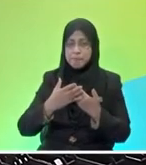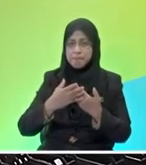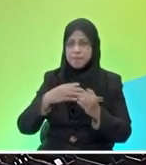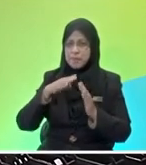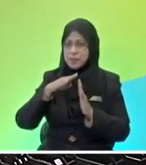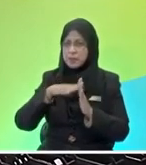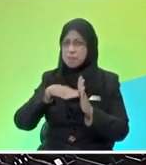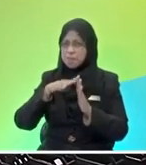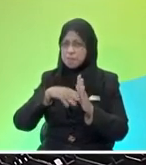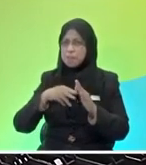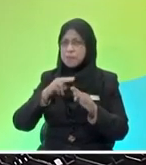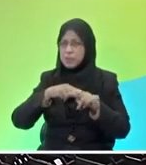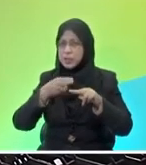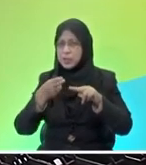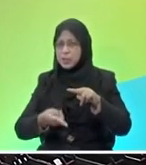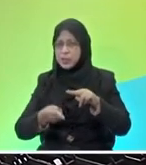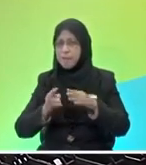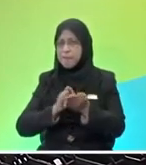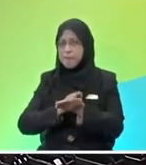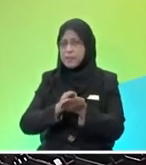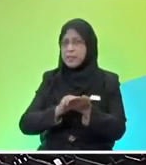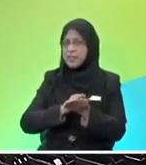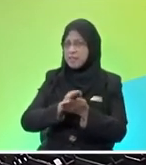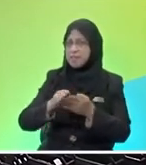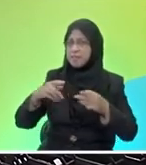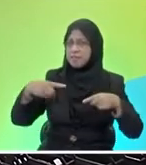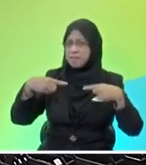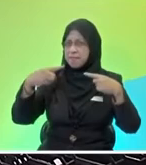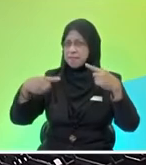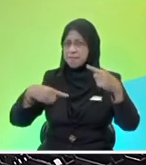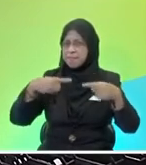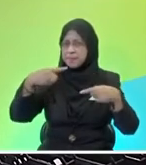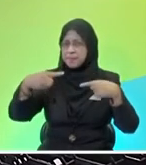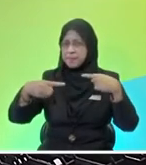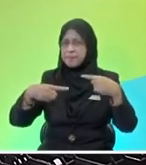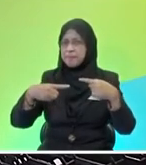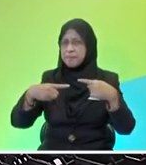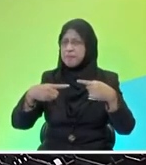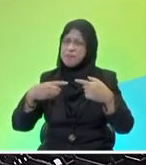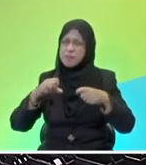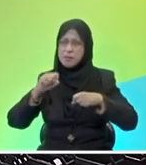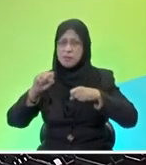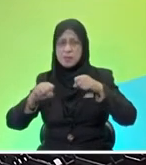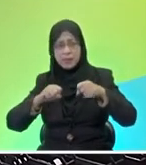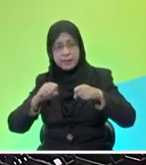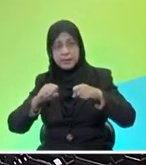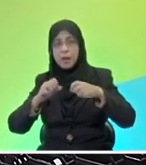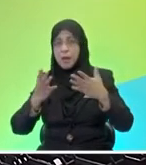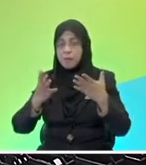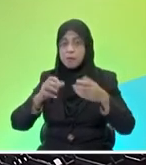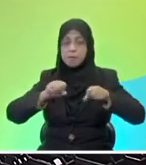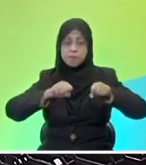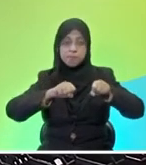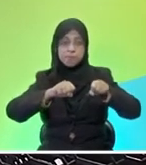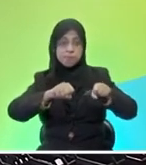friction okay the wheels not doesn't mean doesn't necessarily mean that we are using a bicycle okay like for